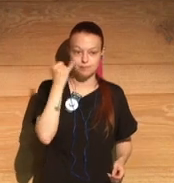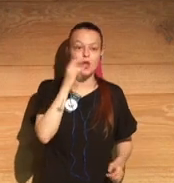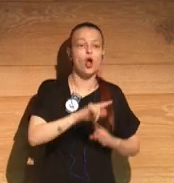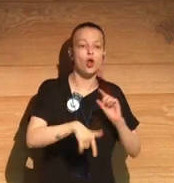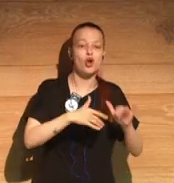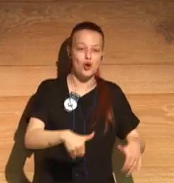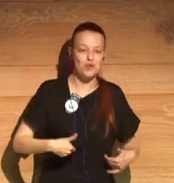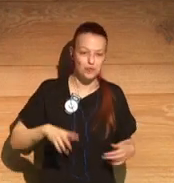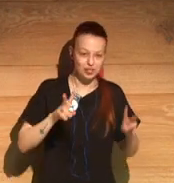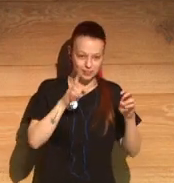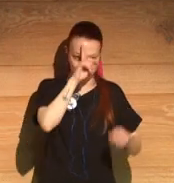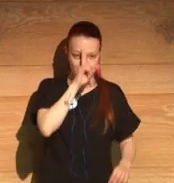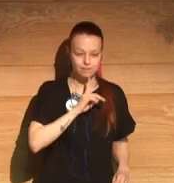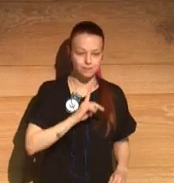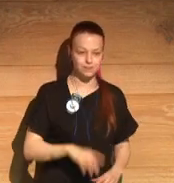Well, we'll come back to that later.